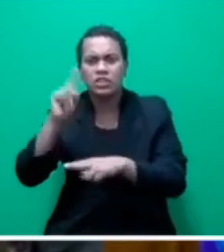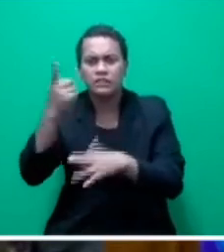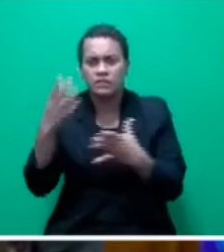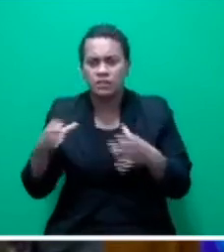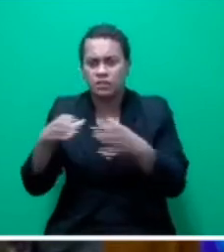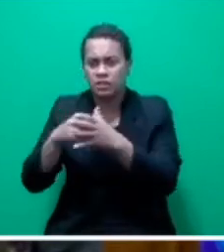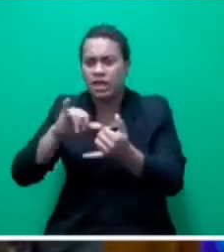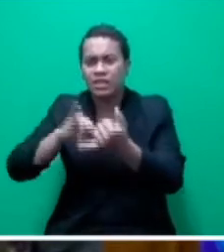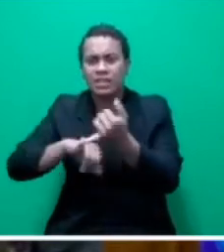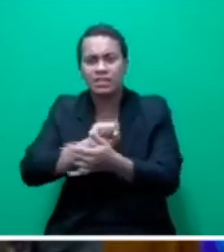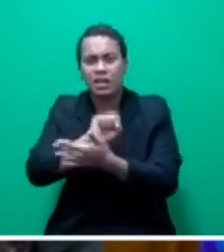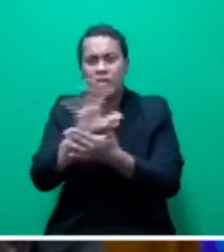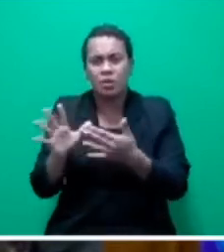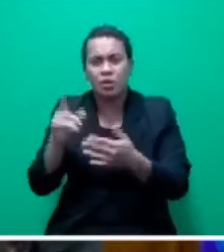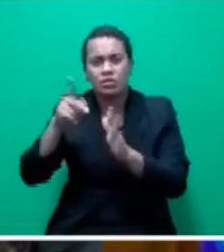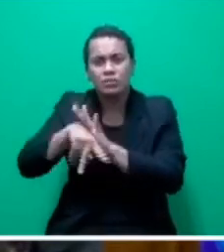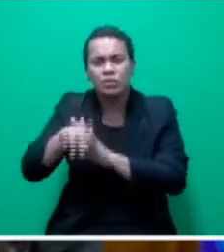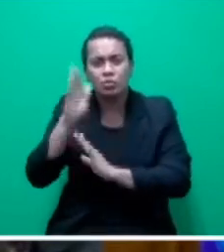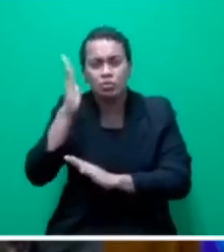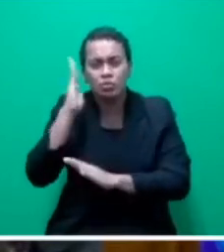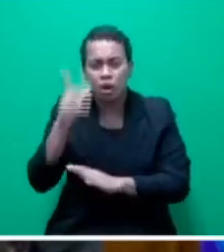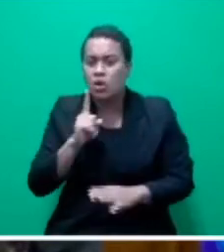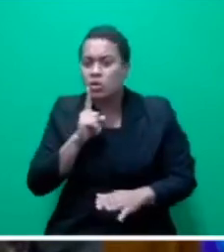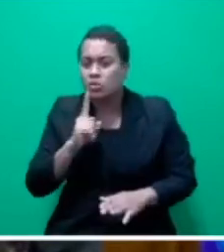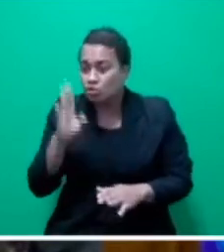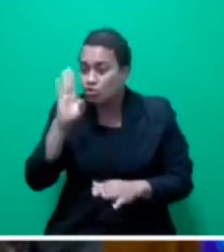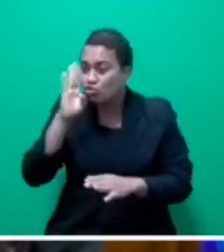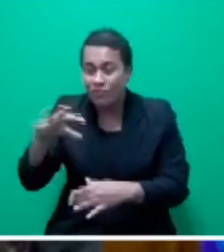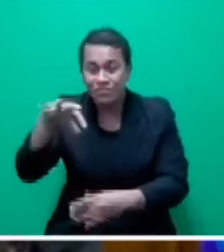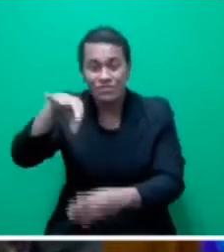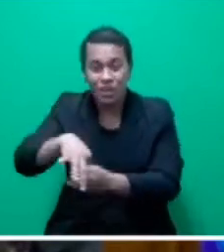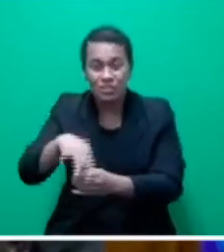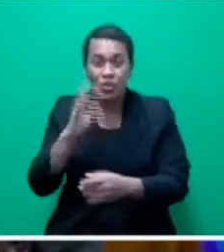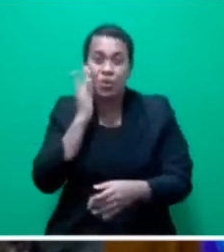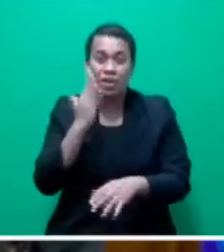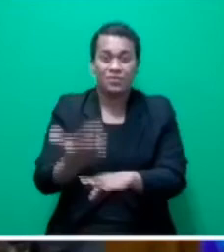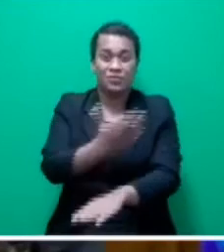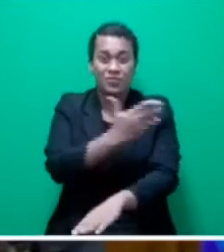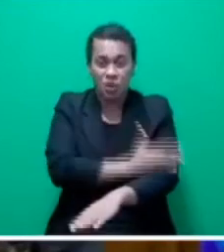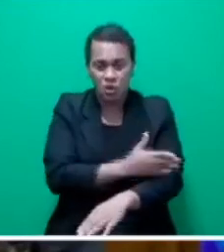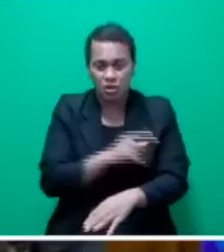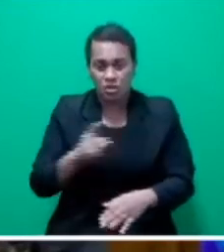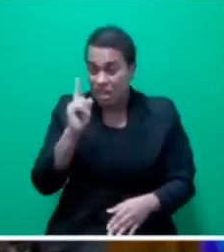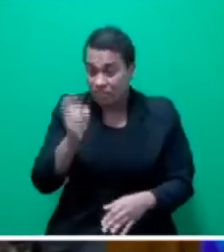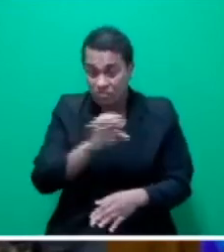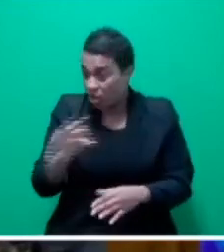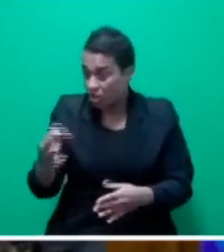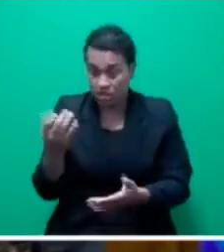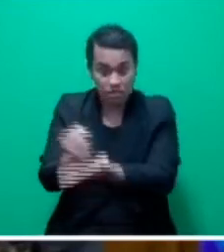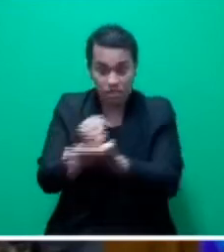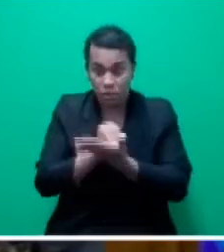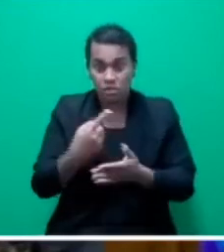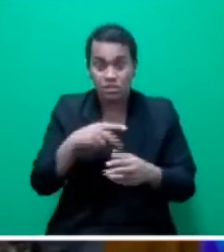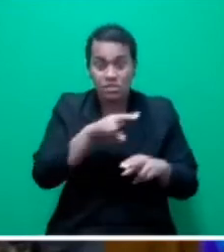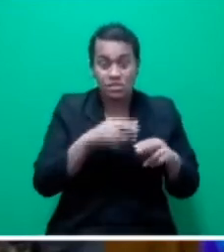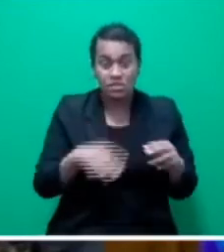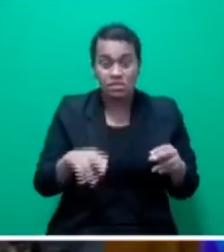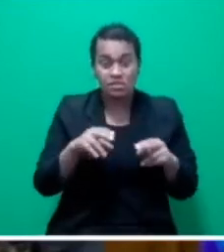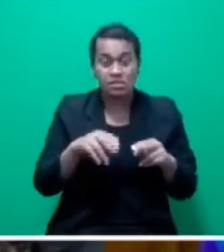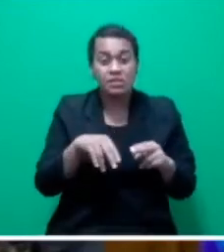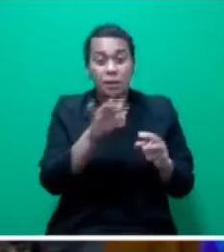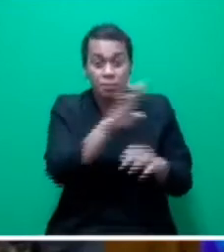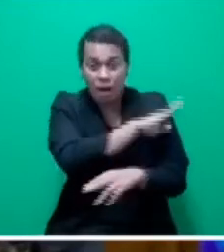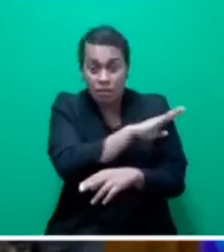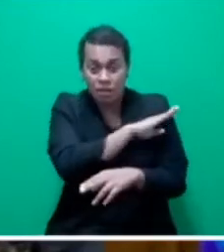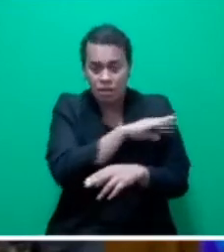School told voters before feeding up goat malau that not supporting the Antwerp Borreggen by Nimarama in the elections would be akin to